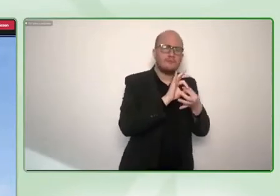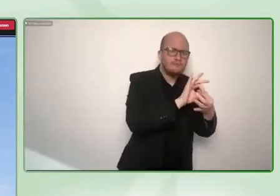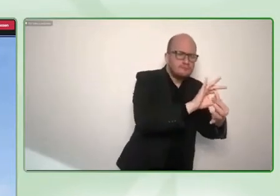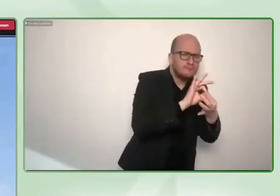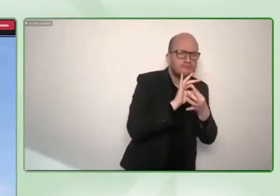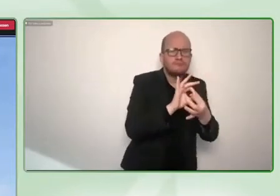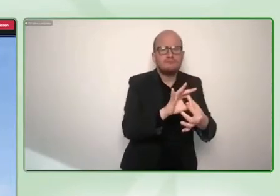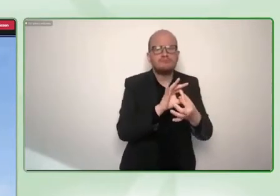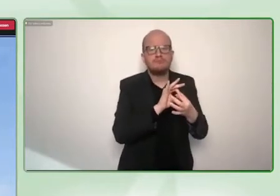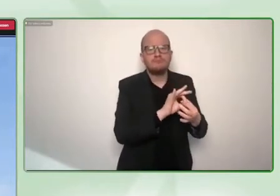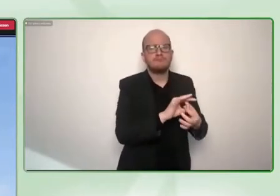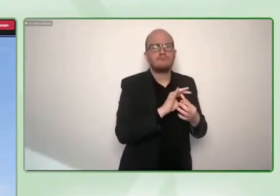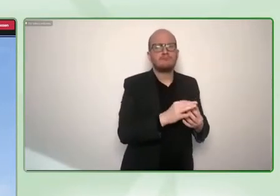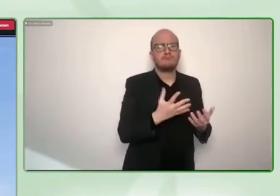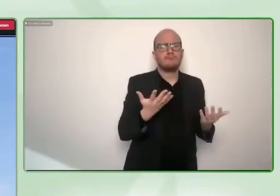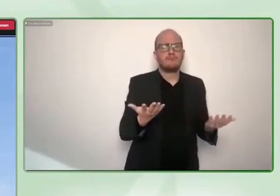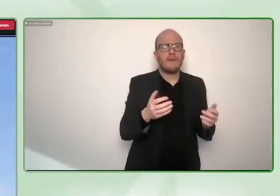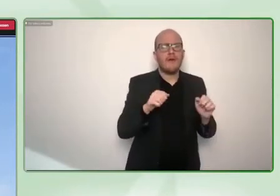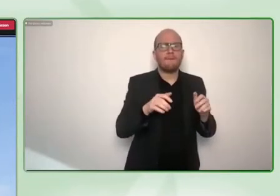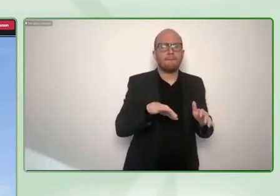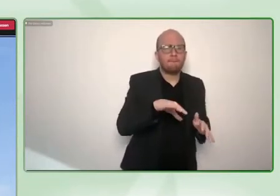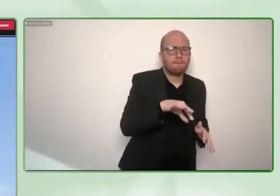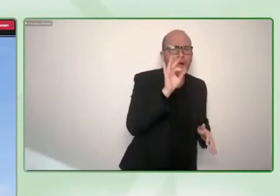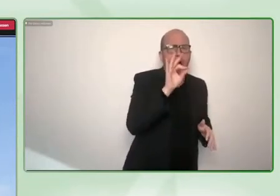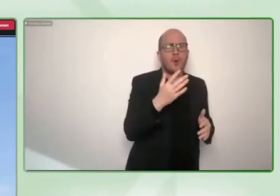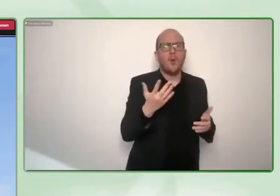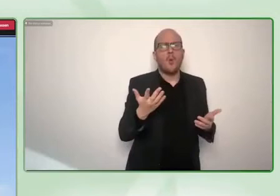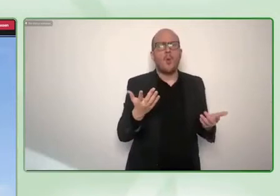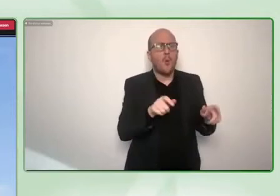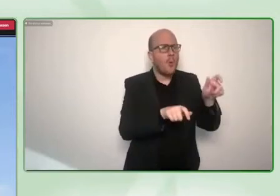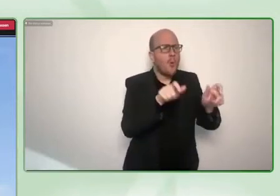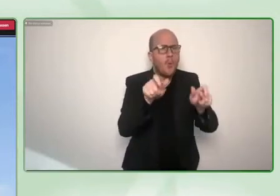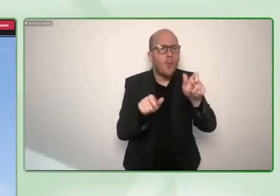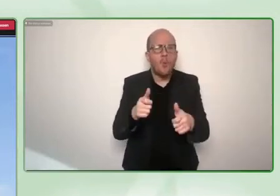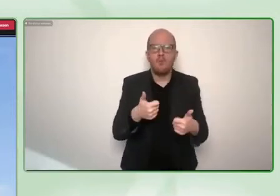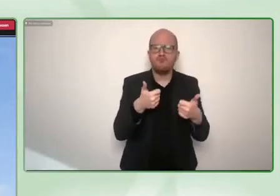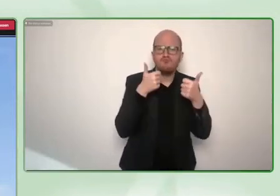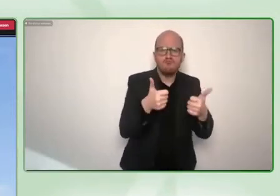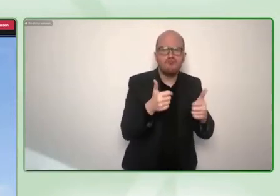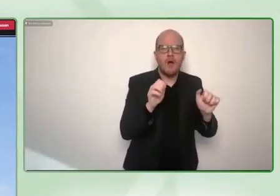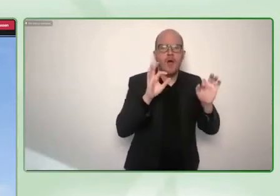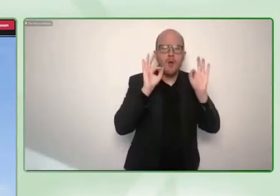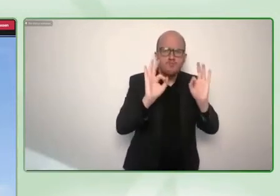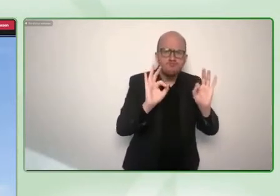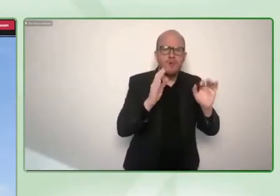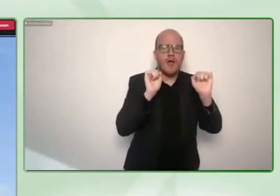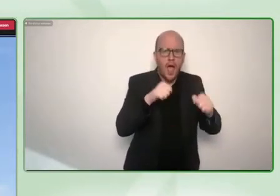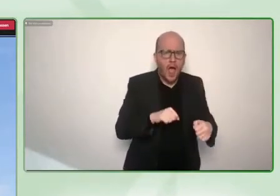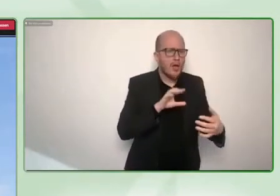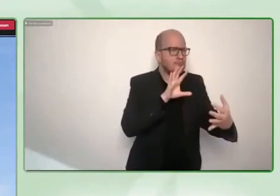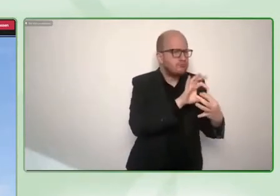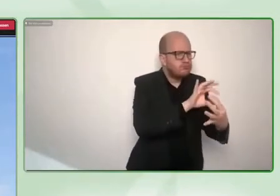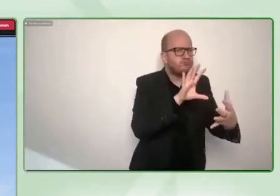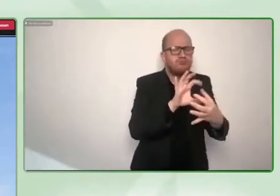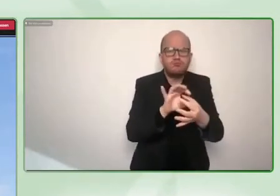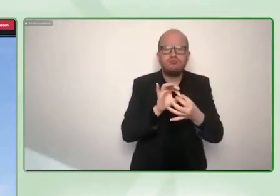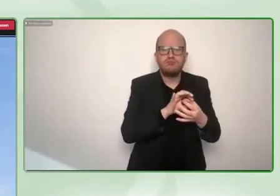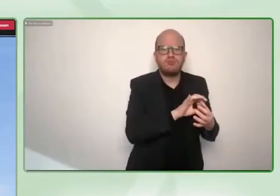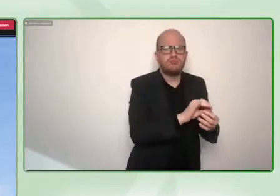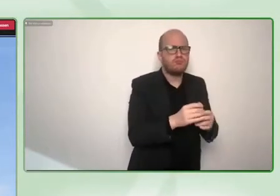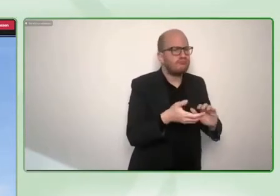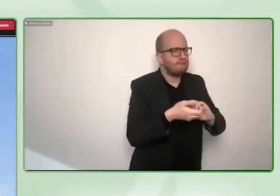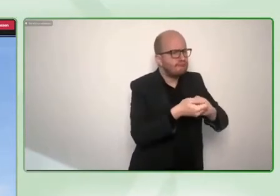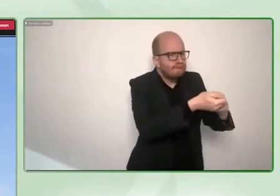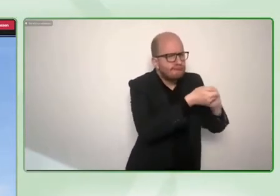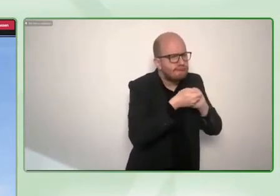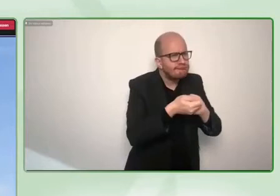of this of this undertaking. So if you want to scale an organization it is almost as complex as starting the